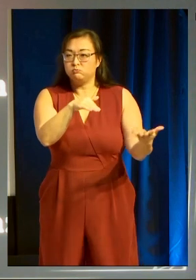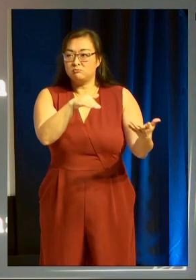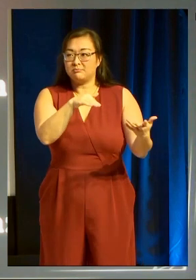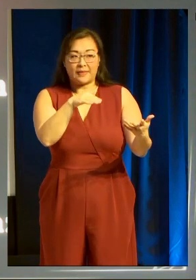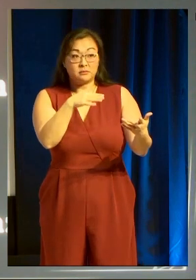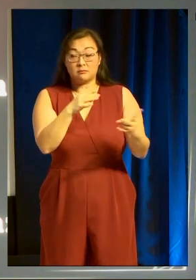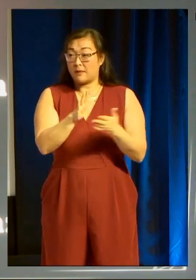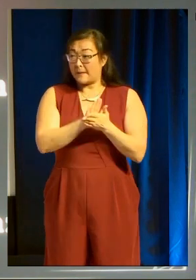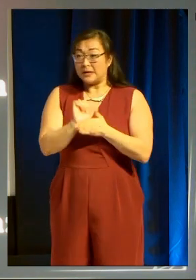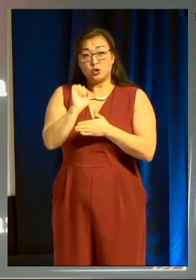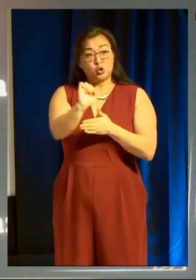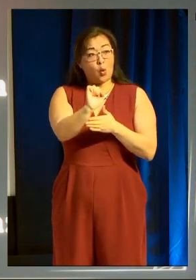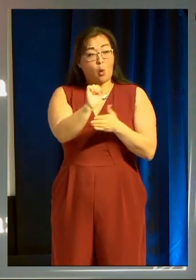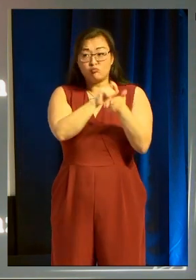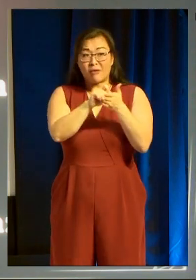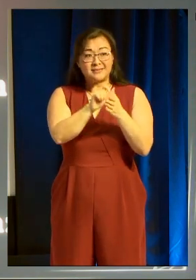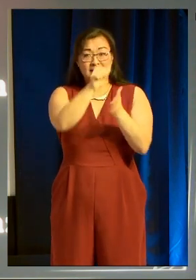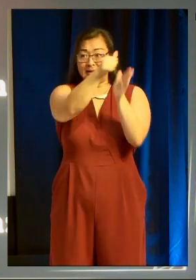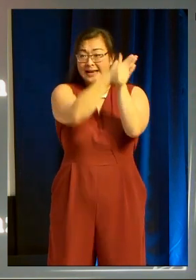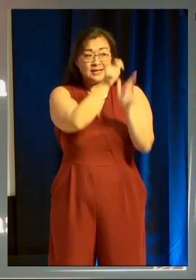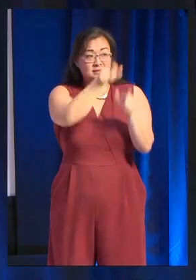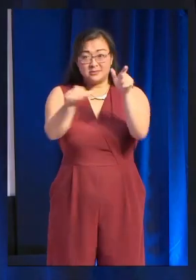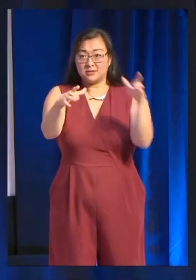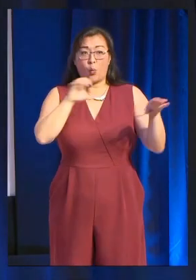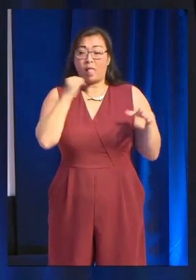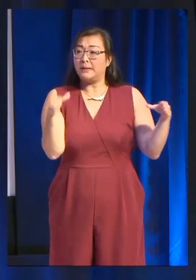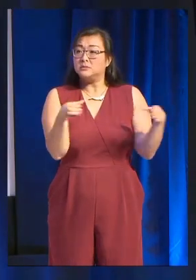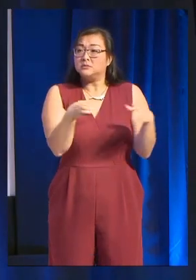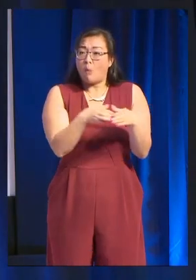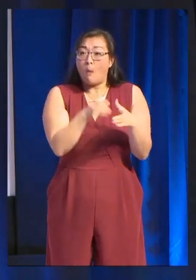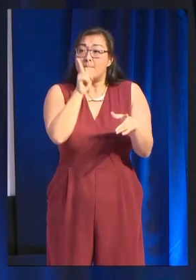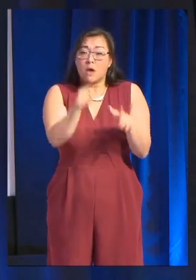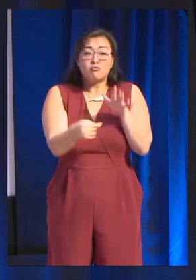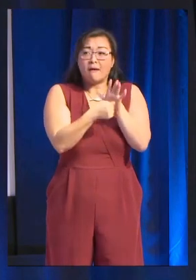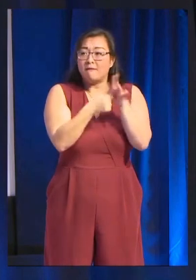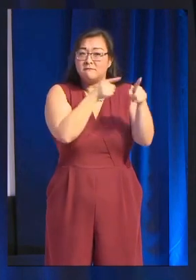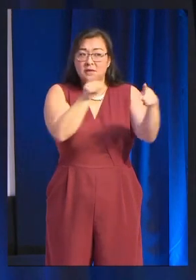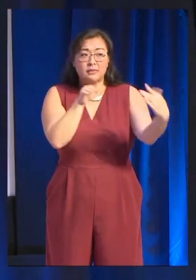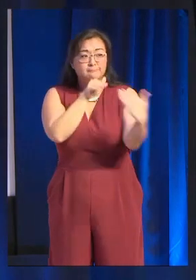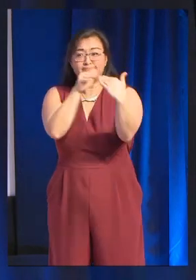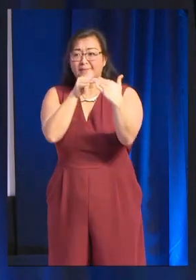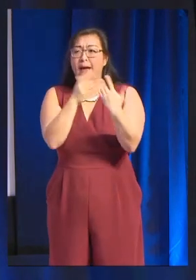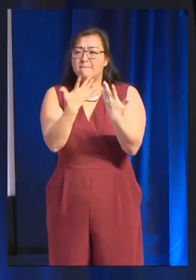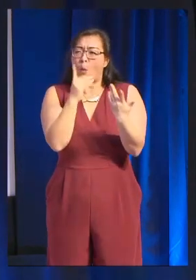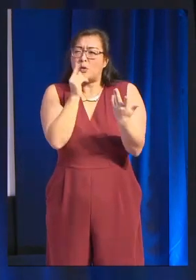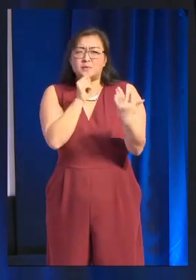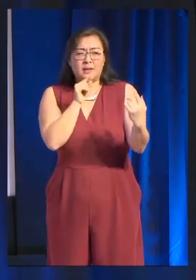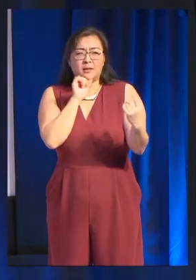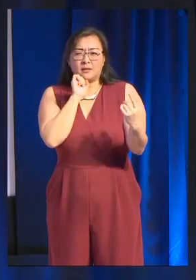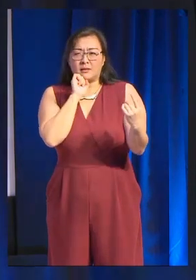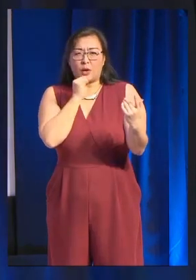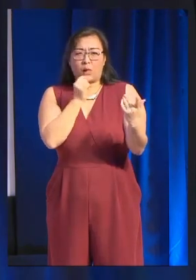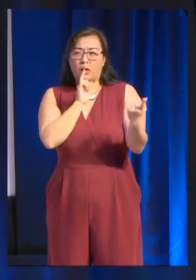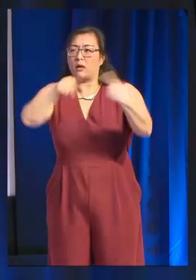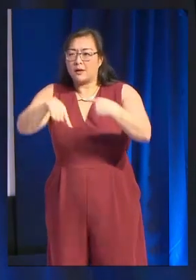but relevant and much more likely to return a hit. And yeah, maybe you become friends with journalists. That's kind of cool. They're great people.